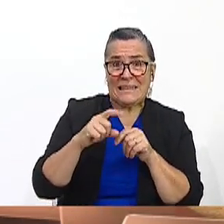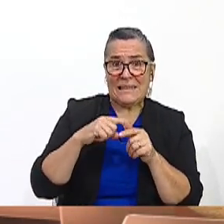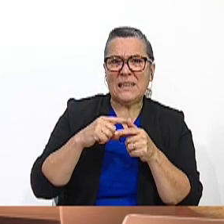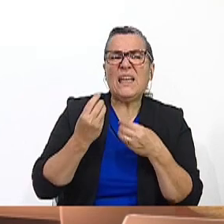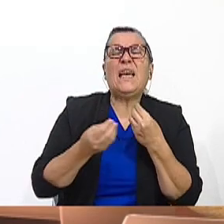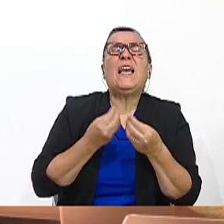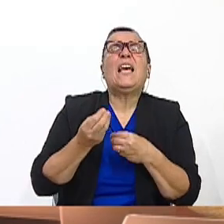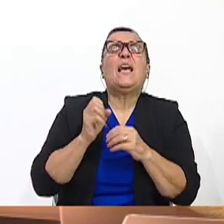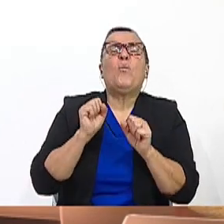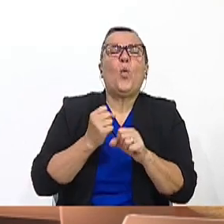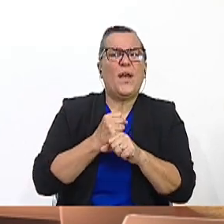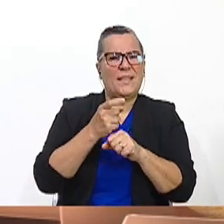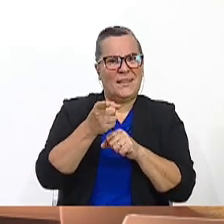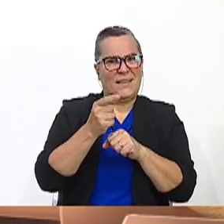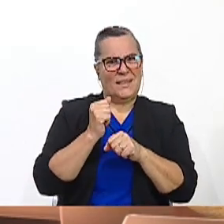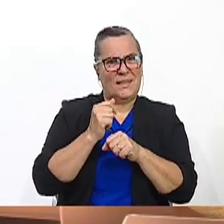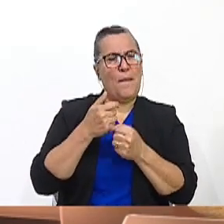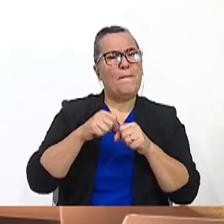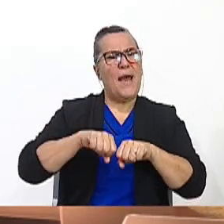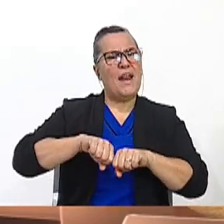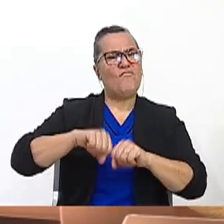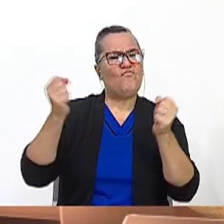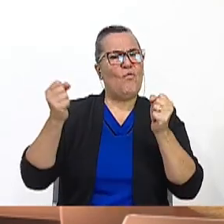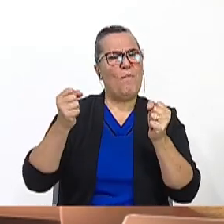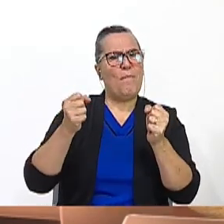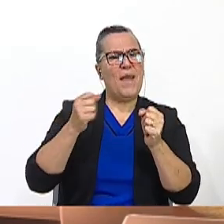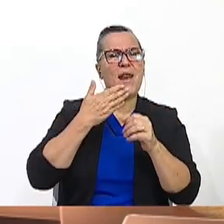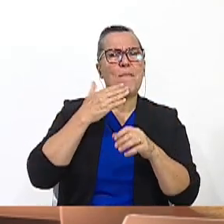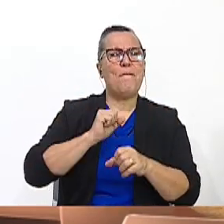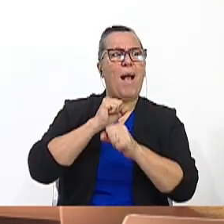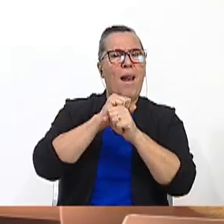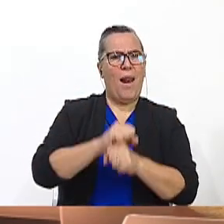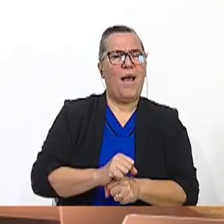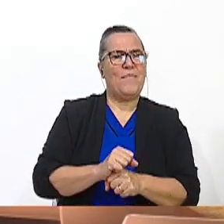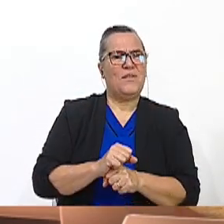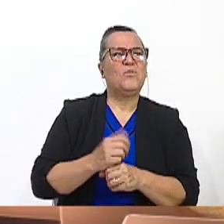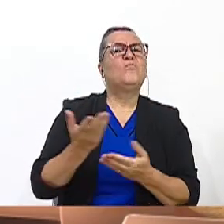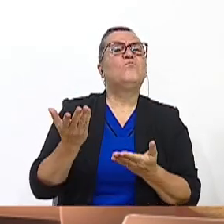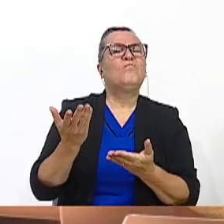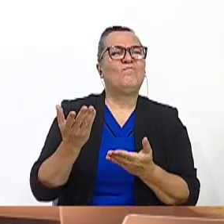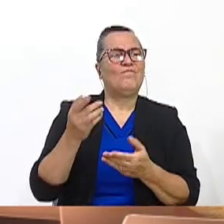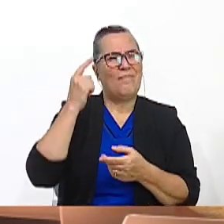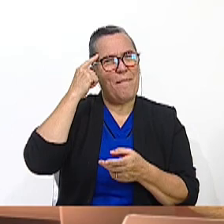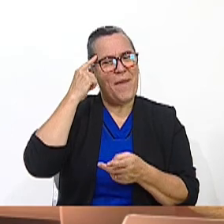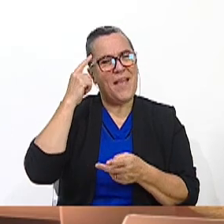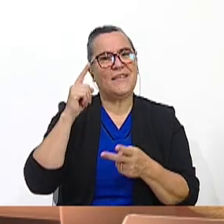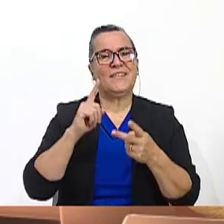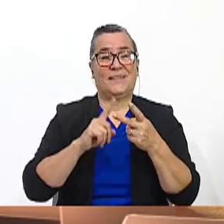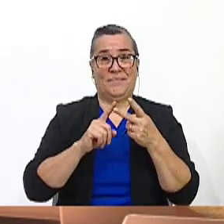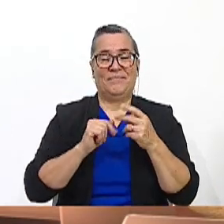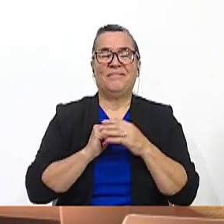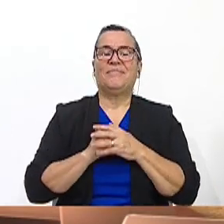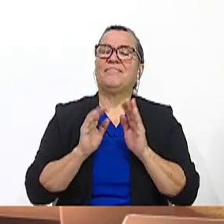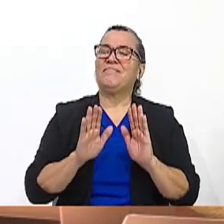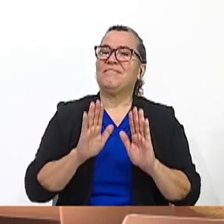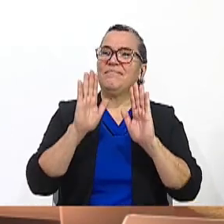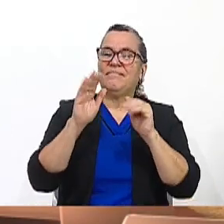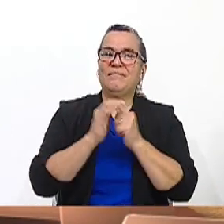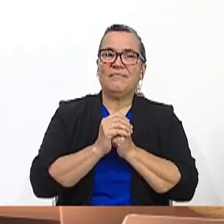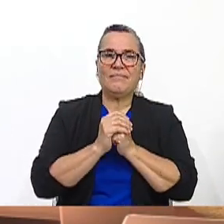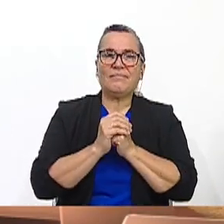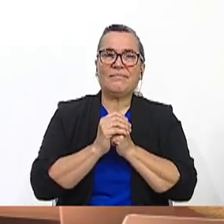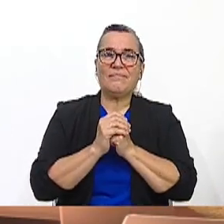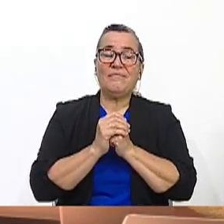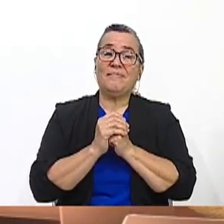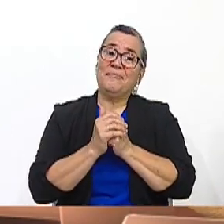do to break this debt habit? Uh-huh. Think about it. Excellent. Well,